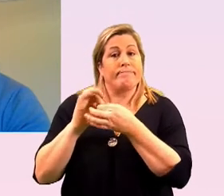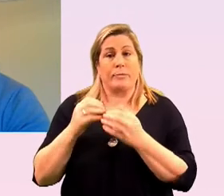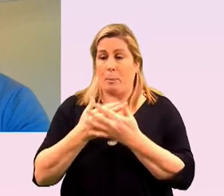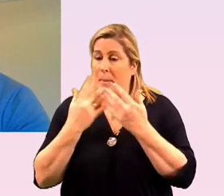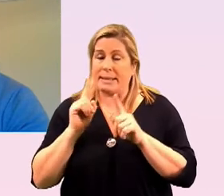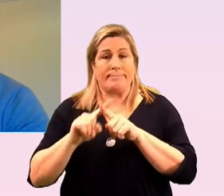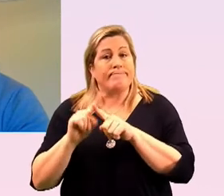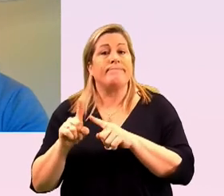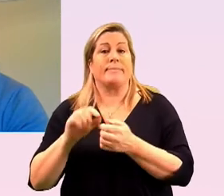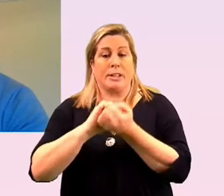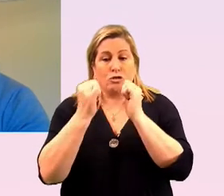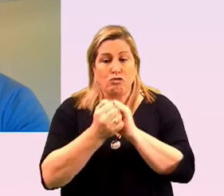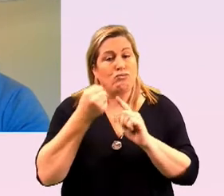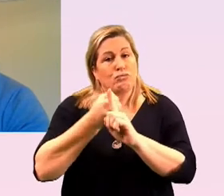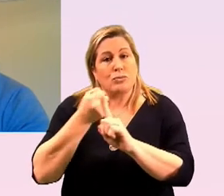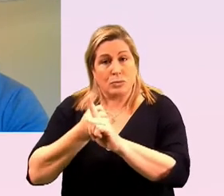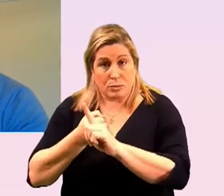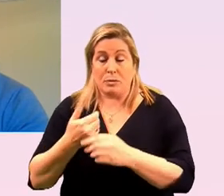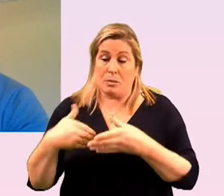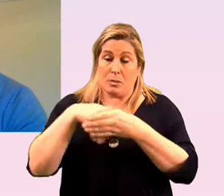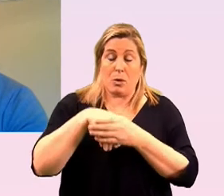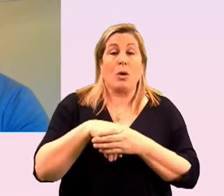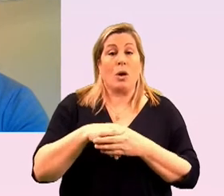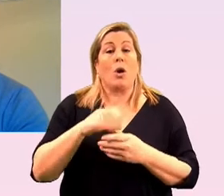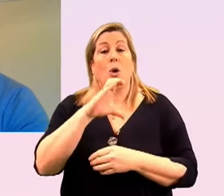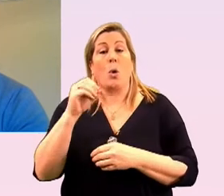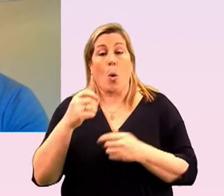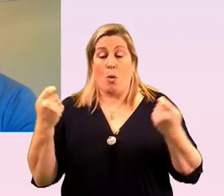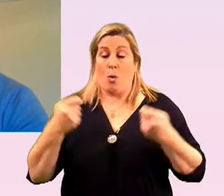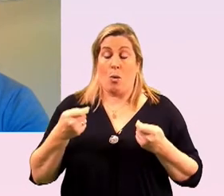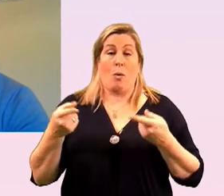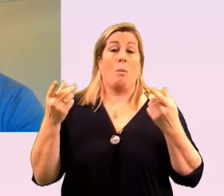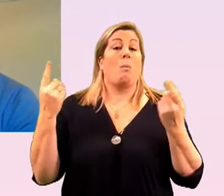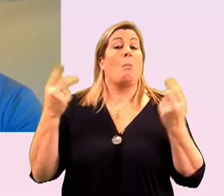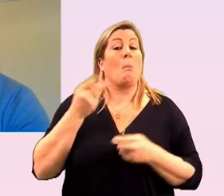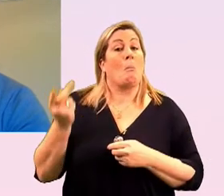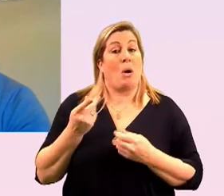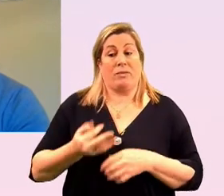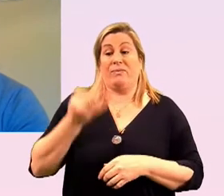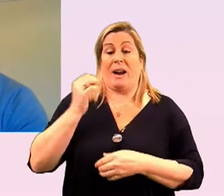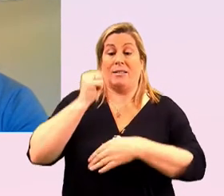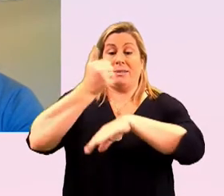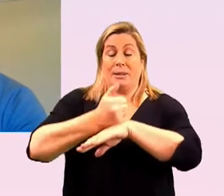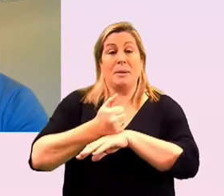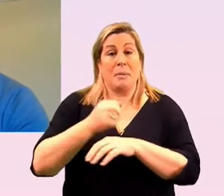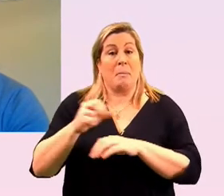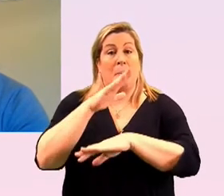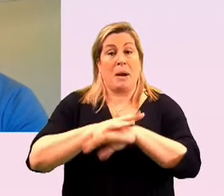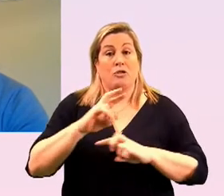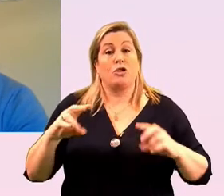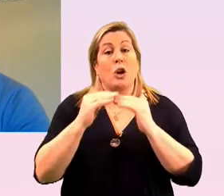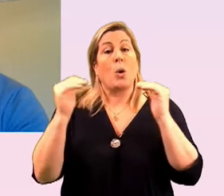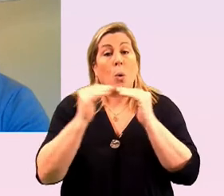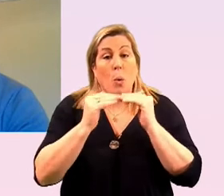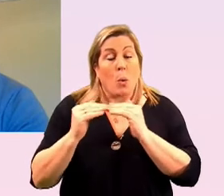including as co-founder of marriage equality all those years ago and also in our social